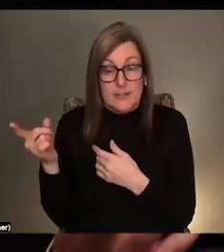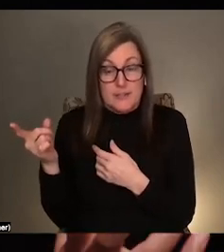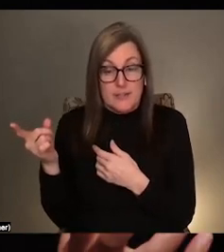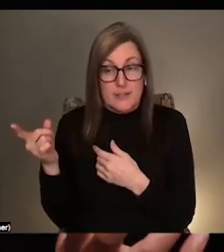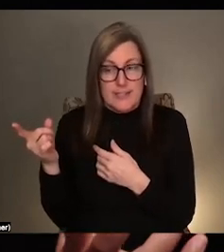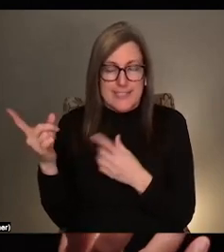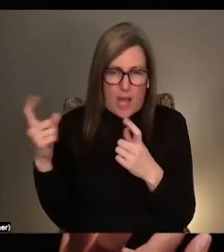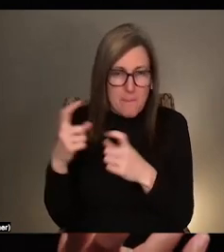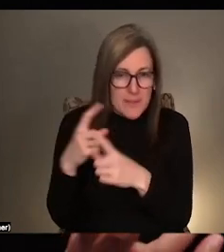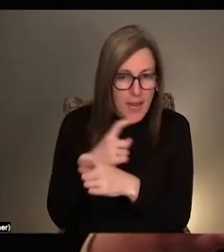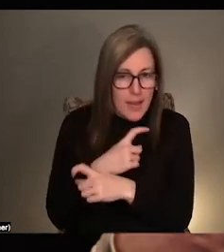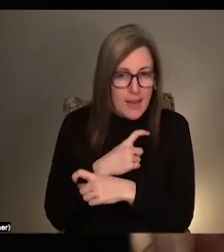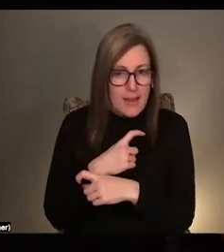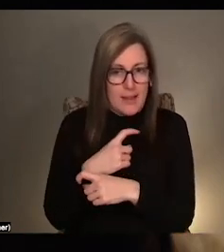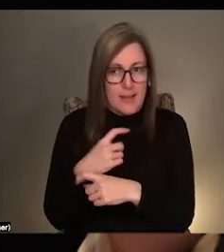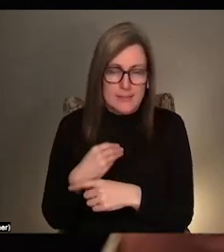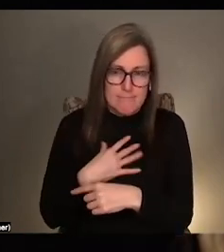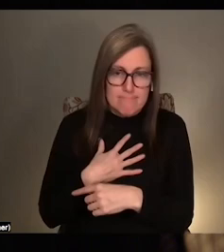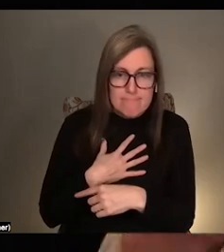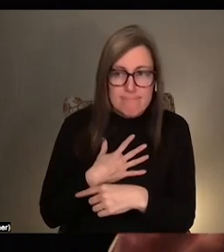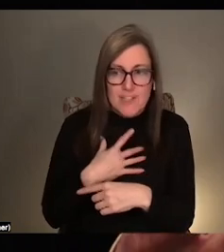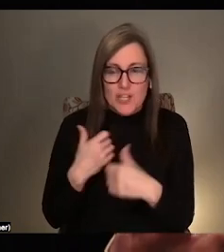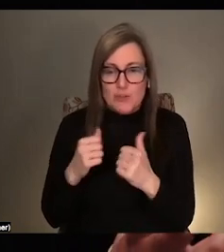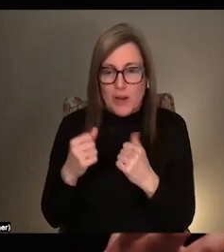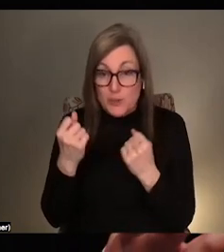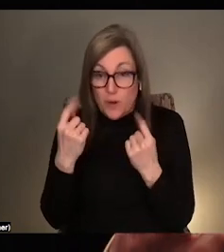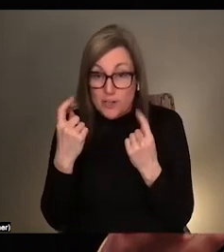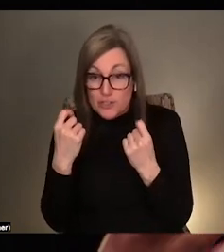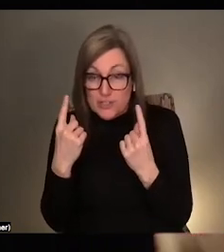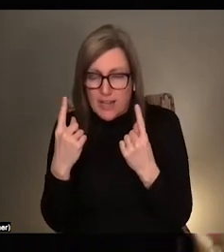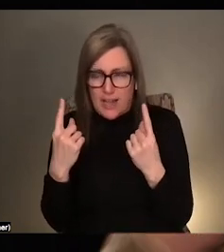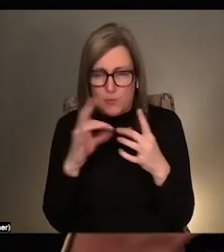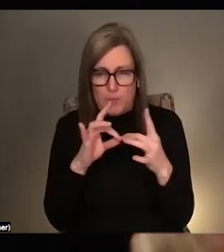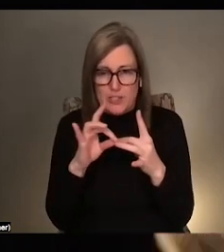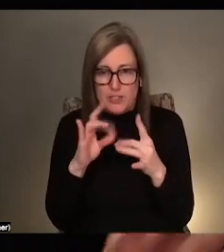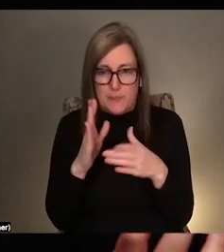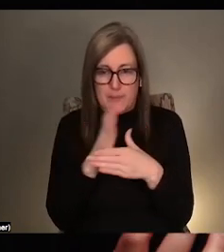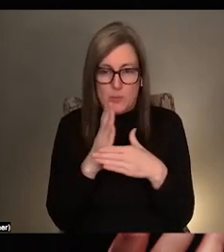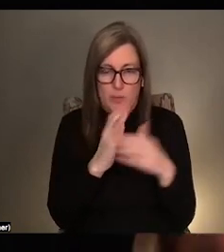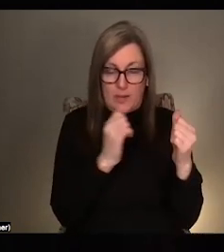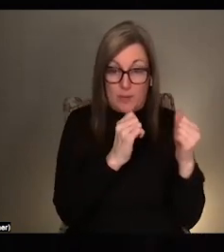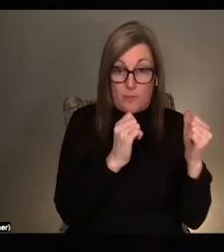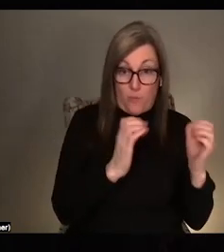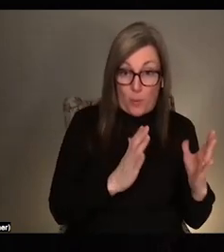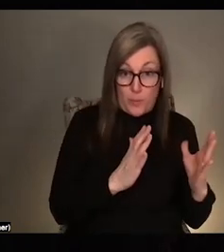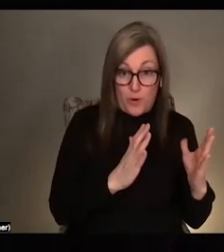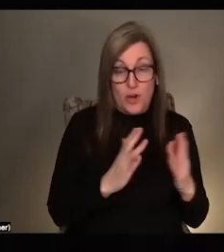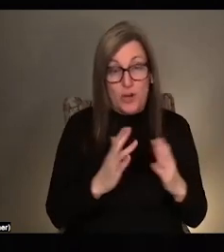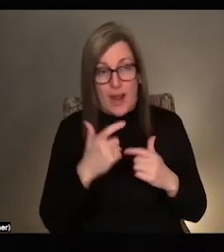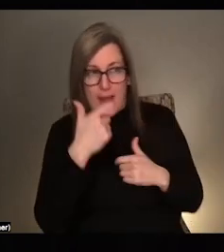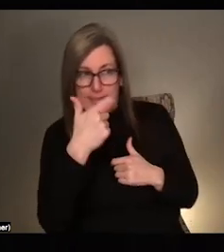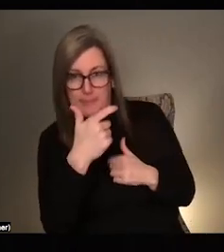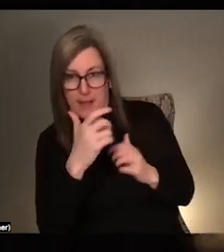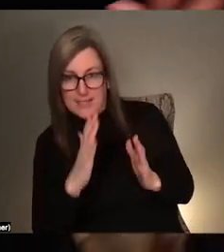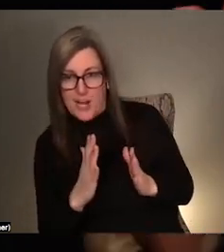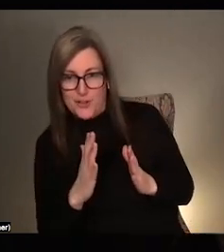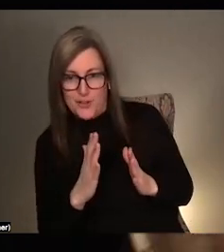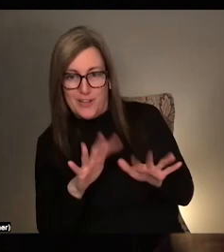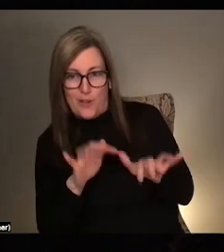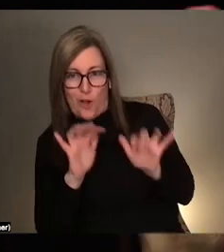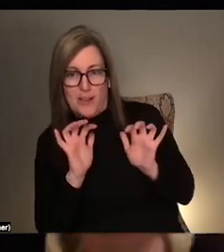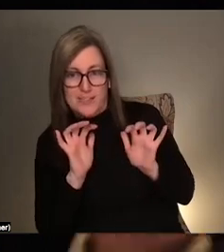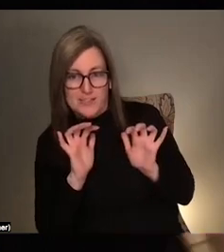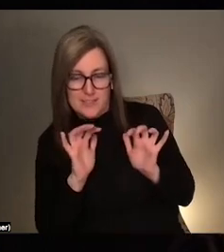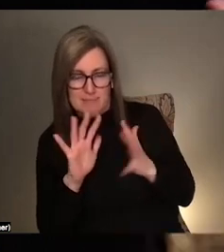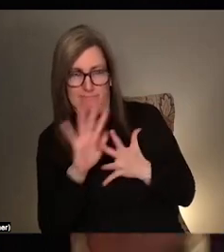complicating, and trying to understand the relationship between like performer and spectator. And, you know, by ambiguity